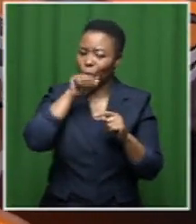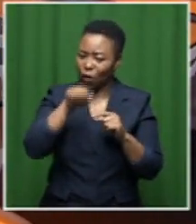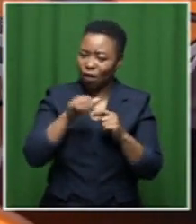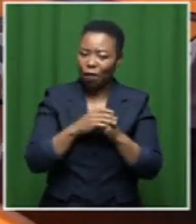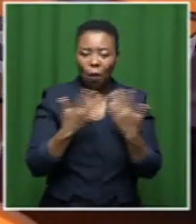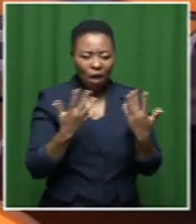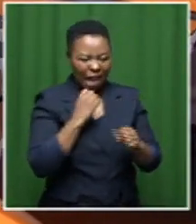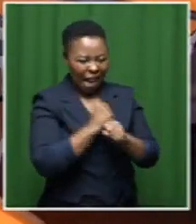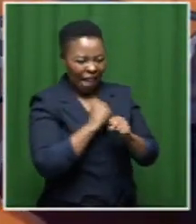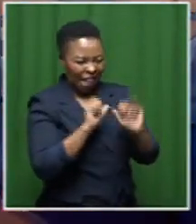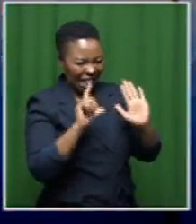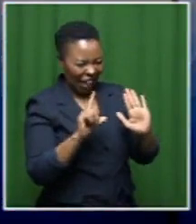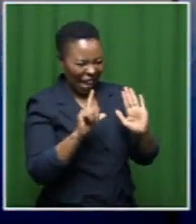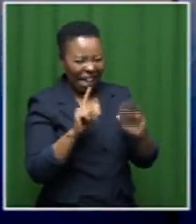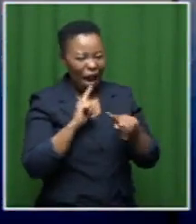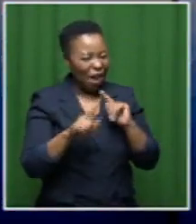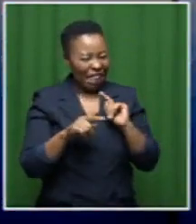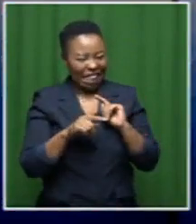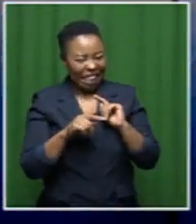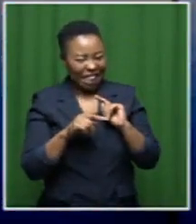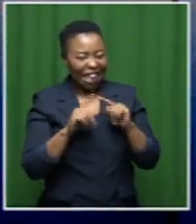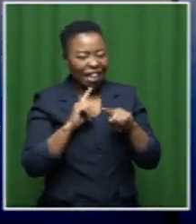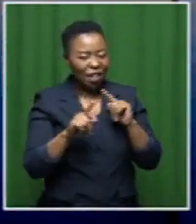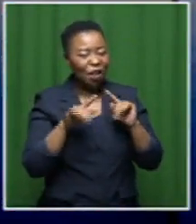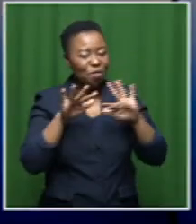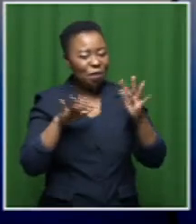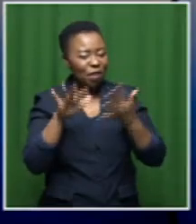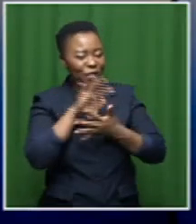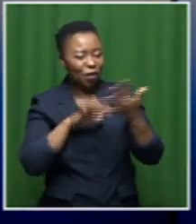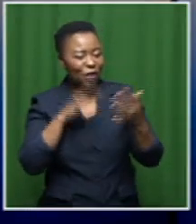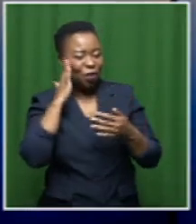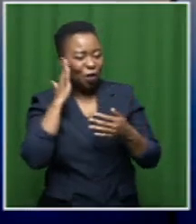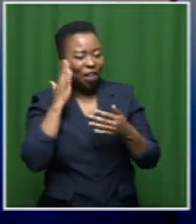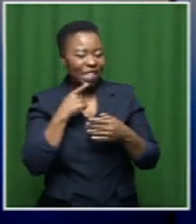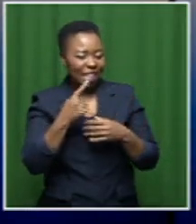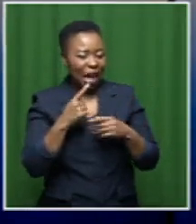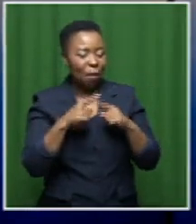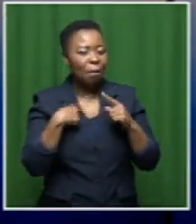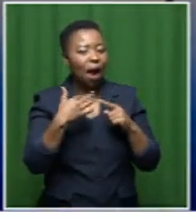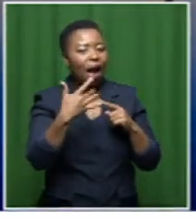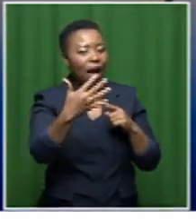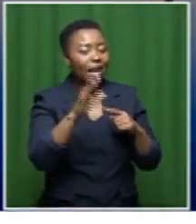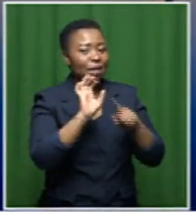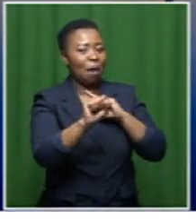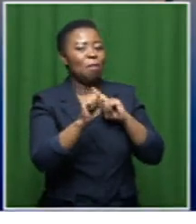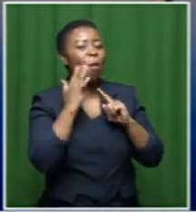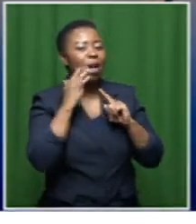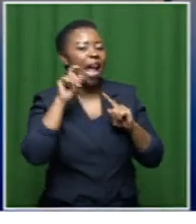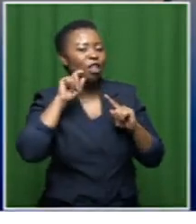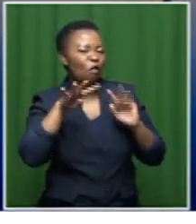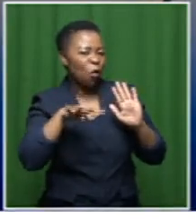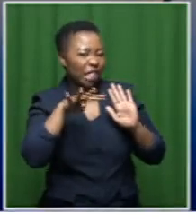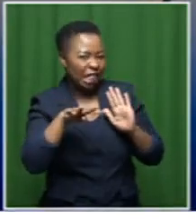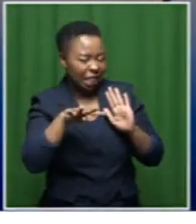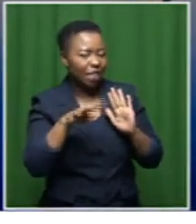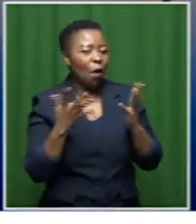yeah I actually did not could say so most people have the story that they knew they could sing yeah I discovered it at 14 at a